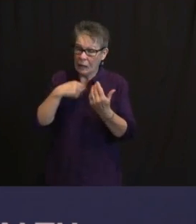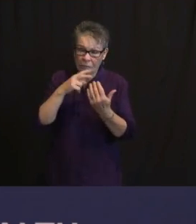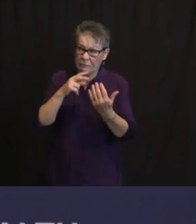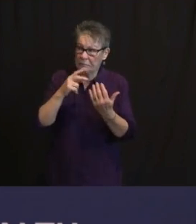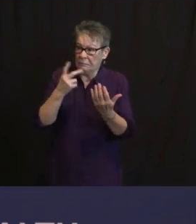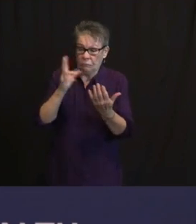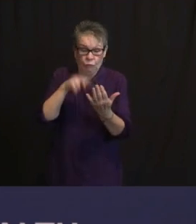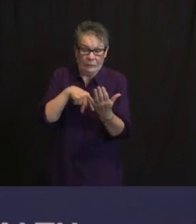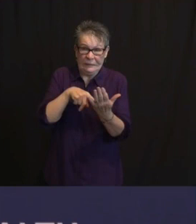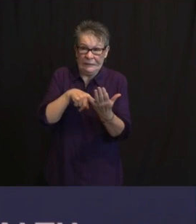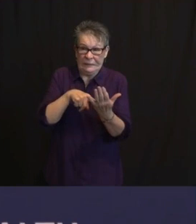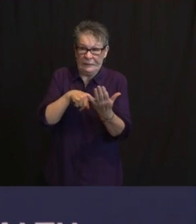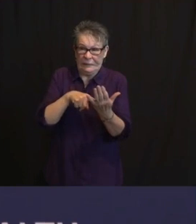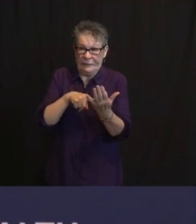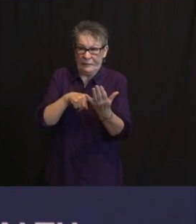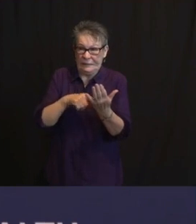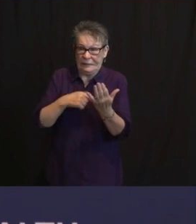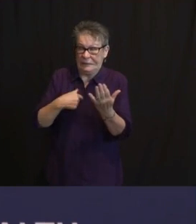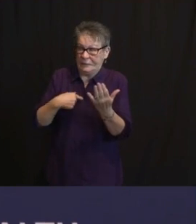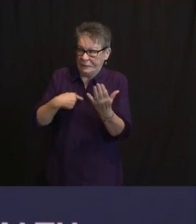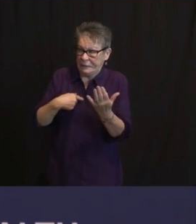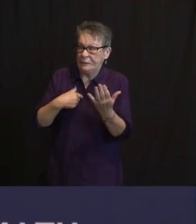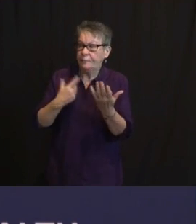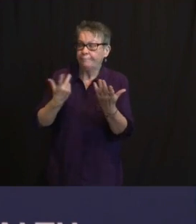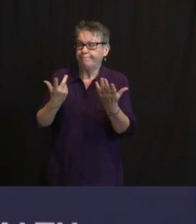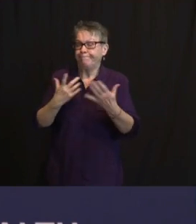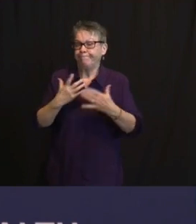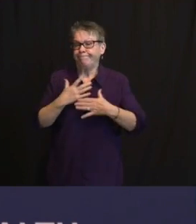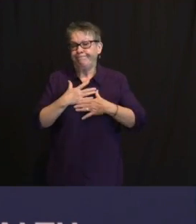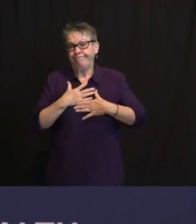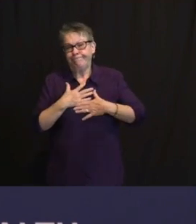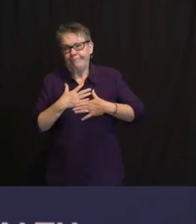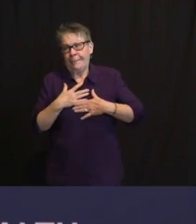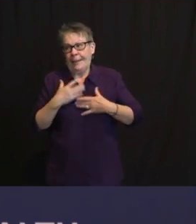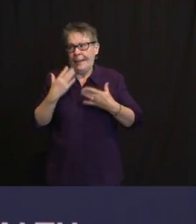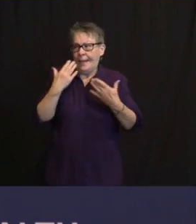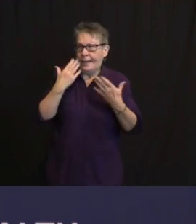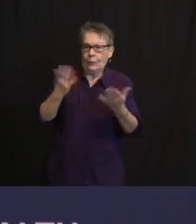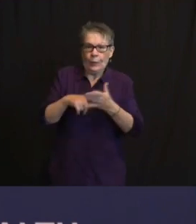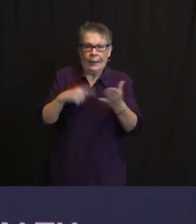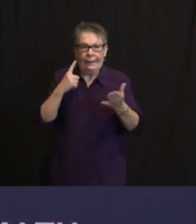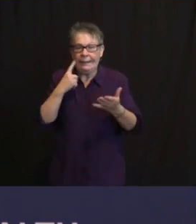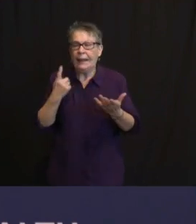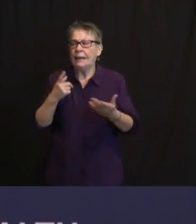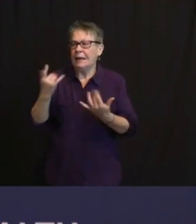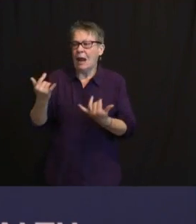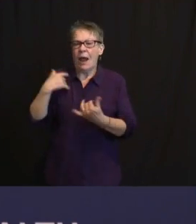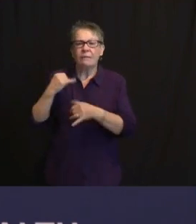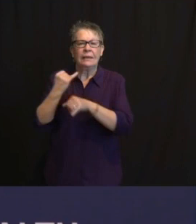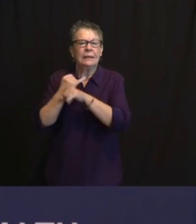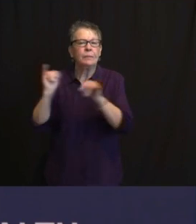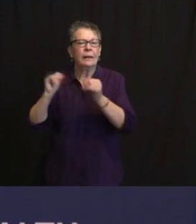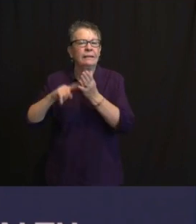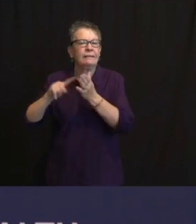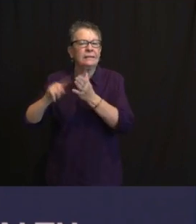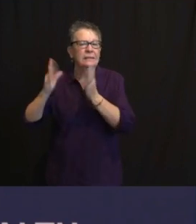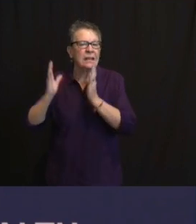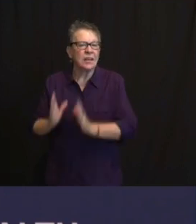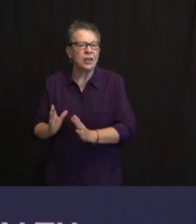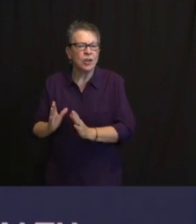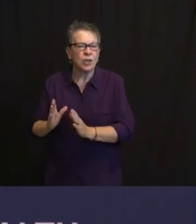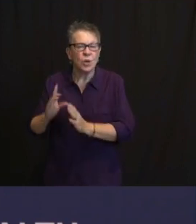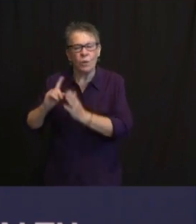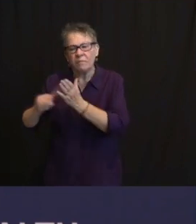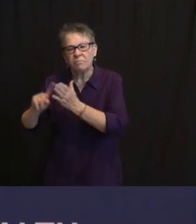INDEPENDENT INVESTIGATION. THAT, TO ME, SEEMS WHAT THEY SHOULD BE DOING. AND I WOULD JUST ADD ANYBODY